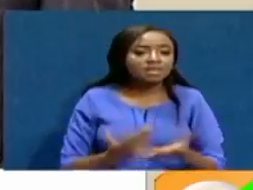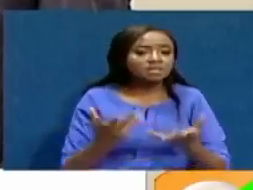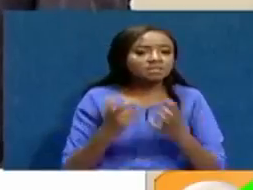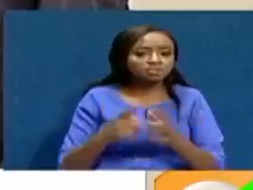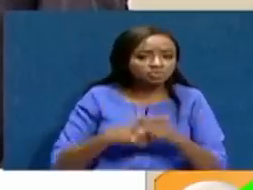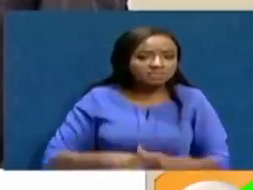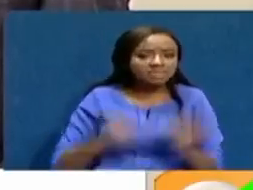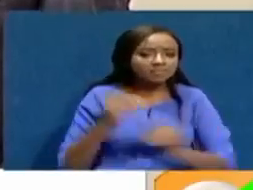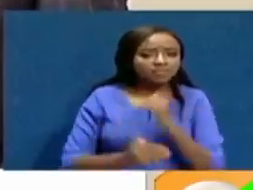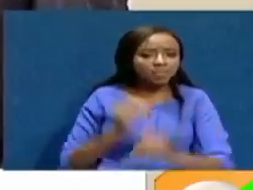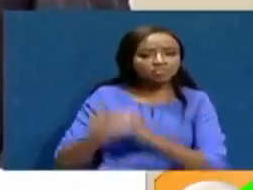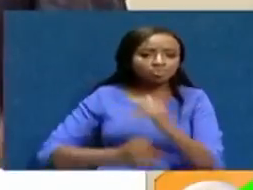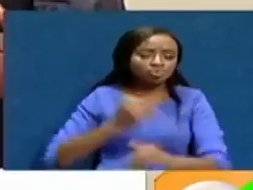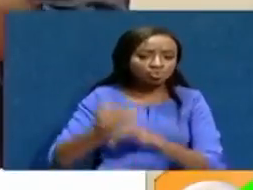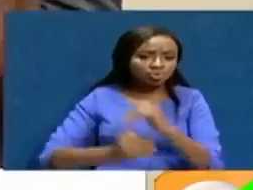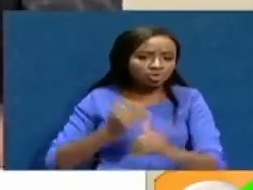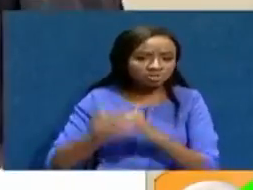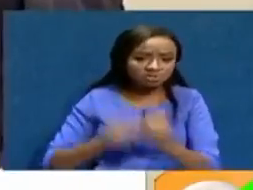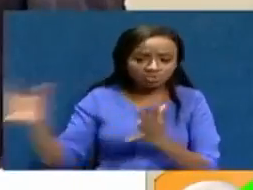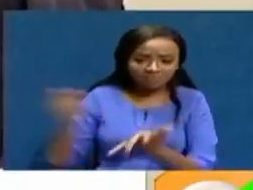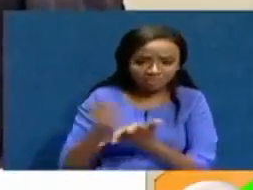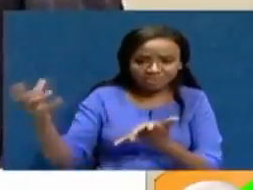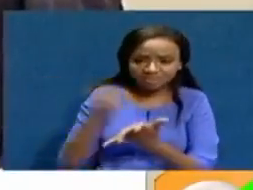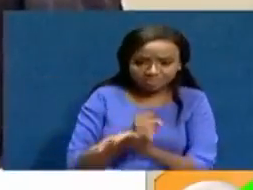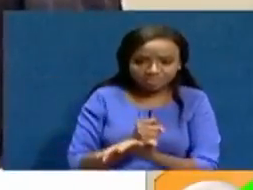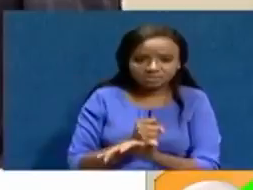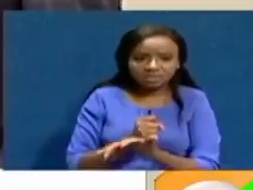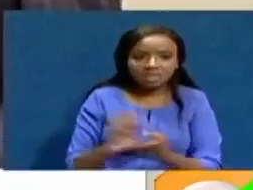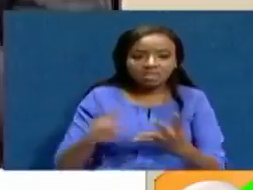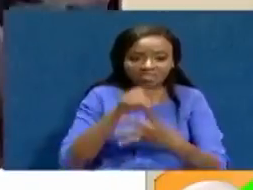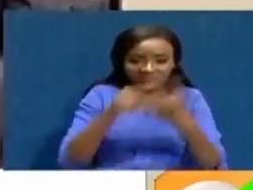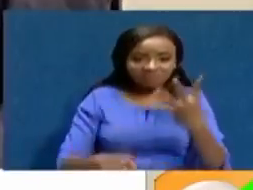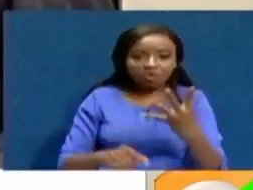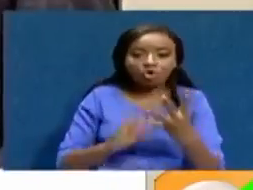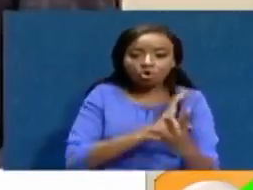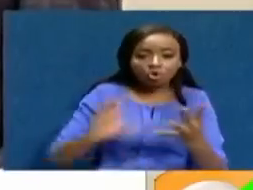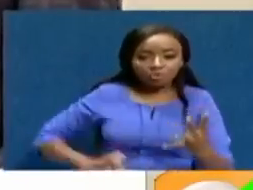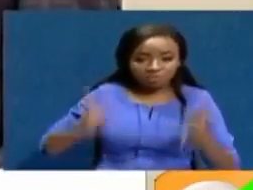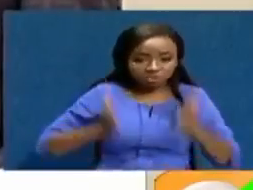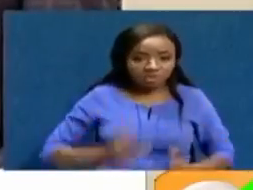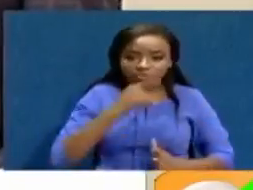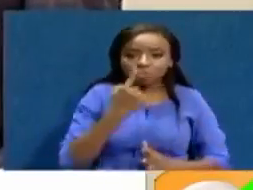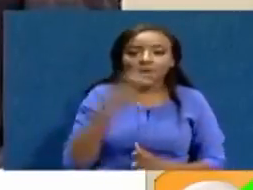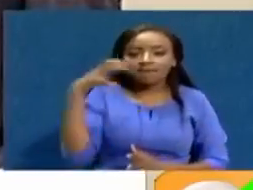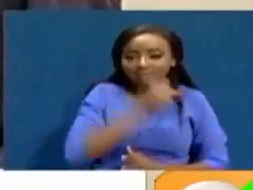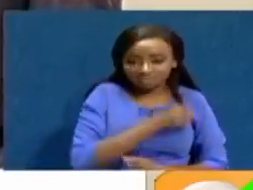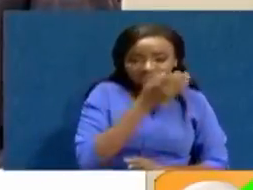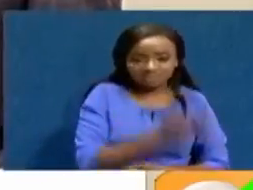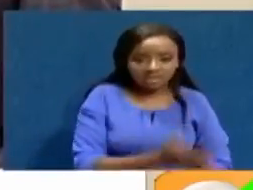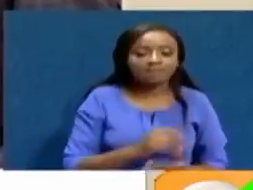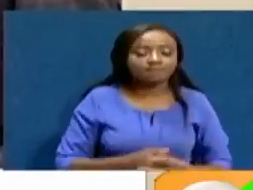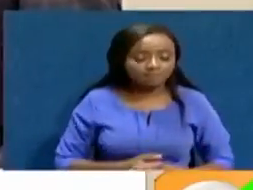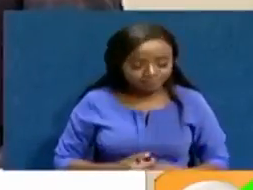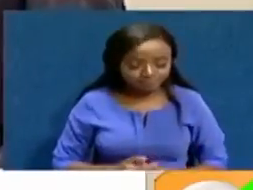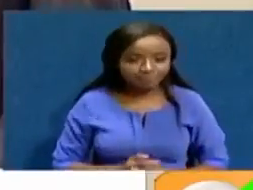of filling the vacancies or appointing the four commissioners who had